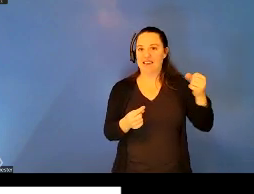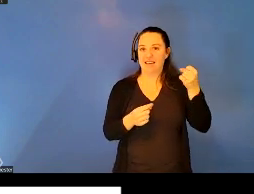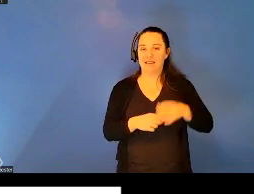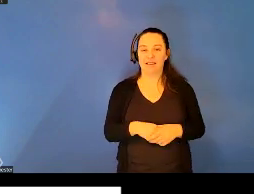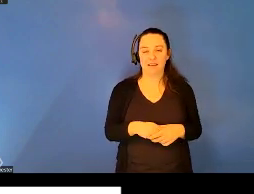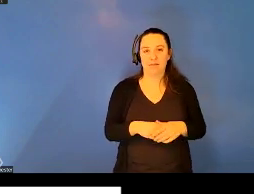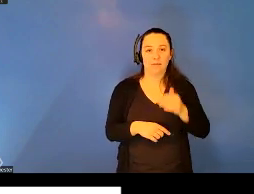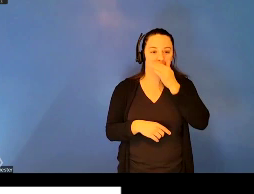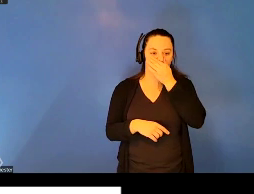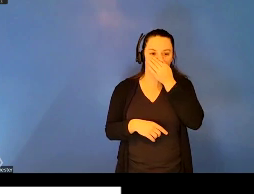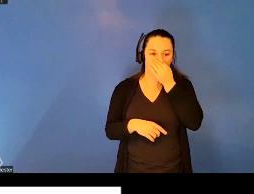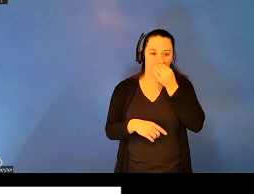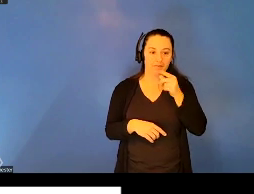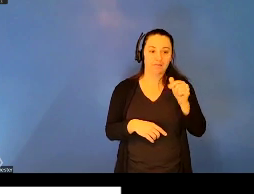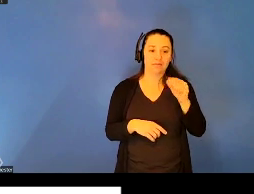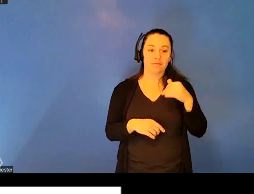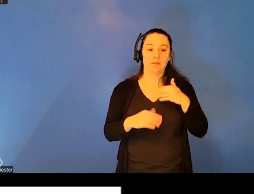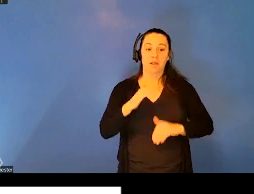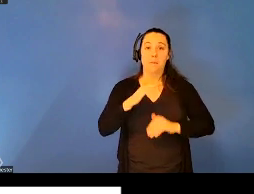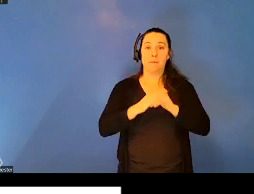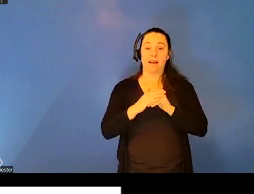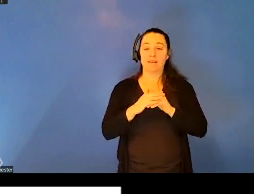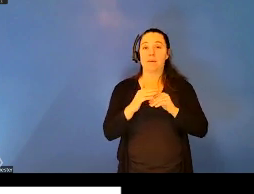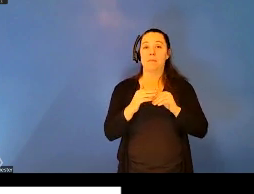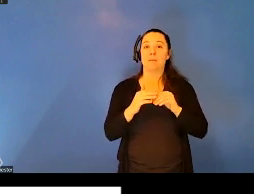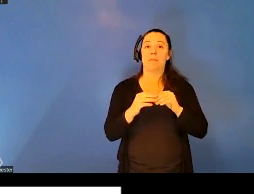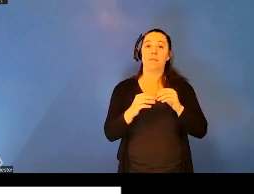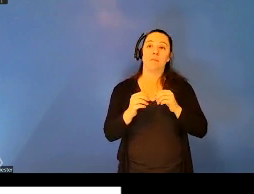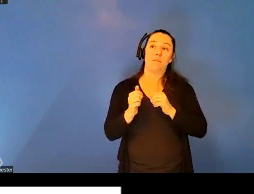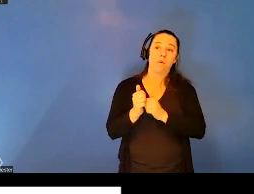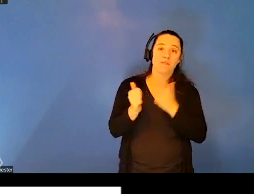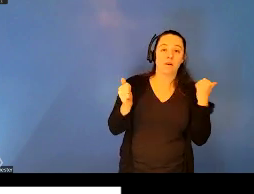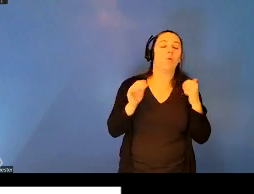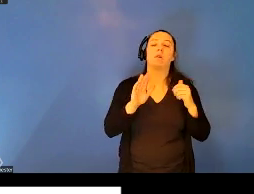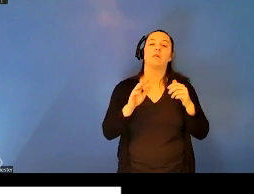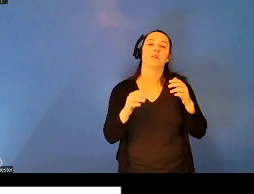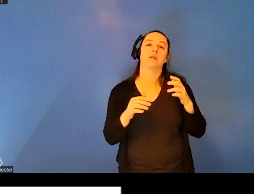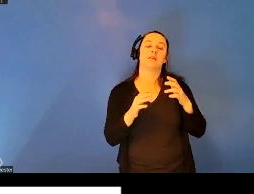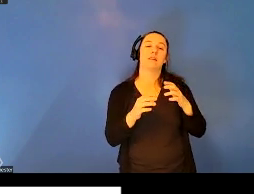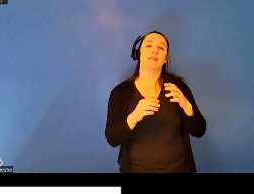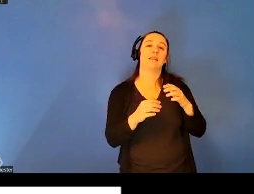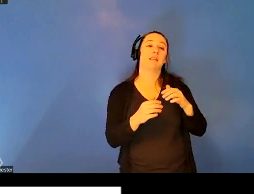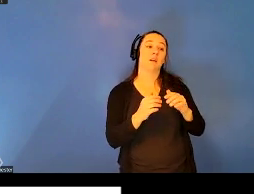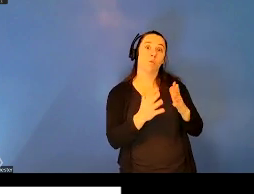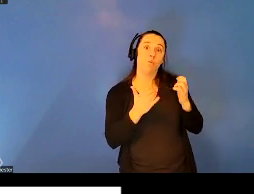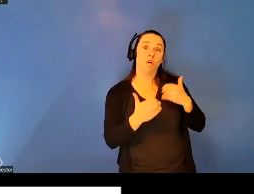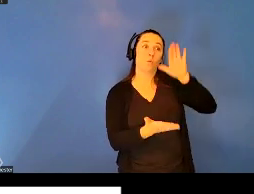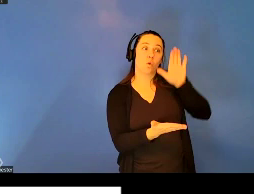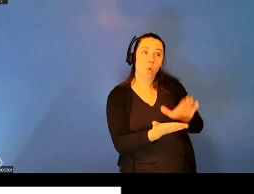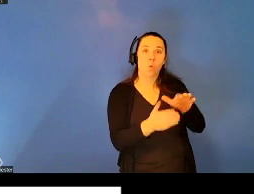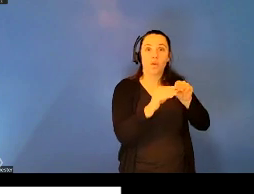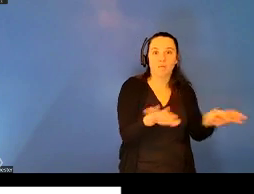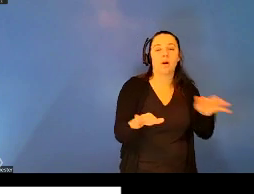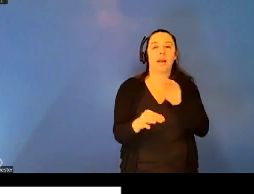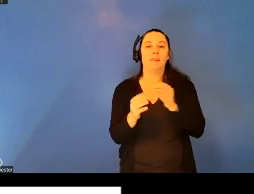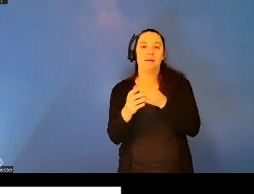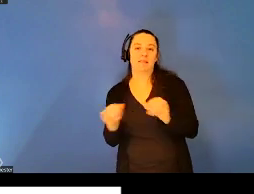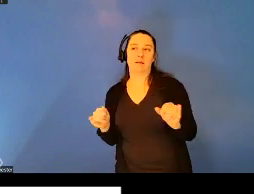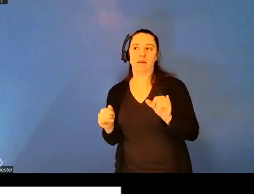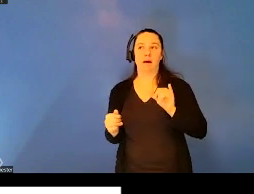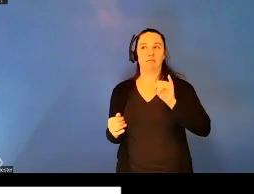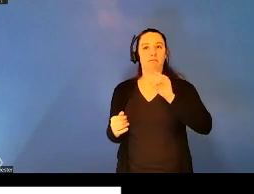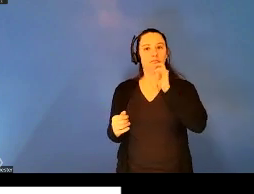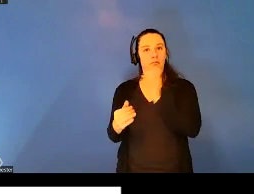the maximum prevention of the spread of infectious disease with a minimum effect to trade and traffic. While also prioritizing those